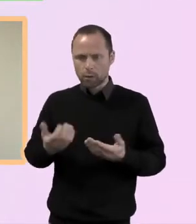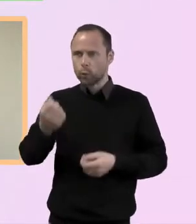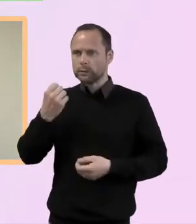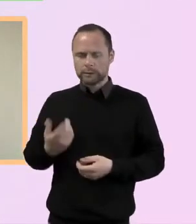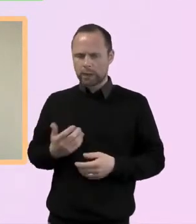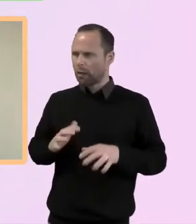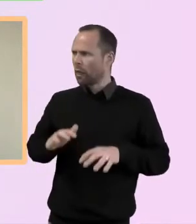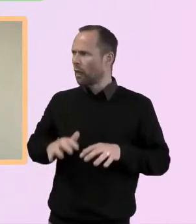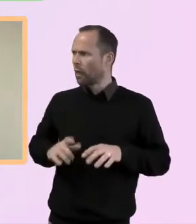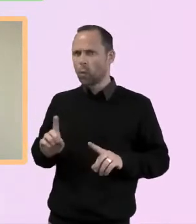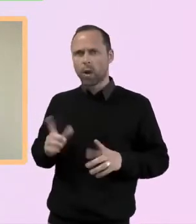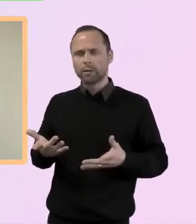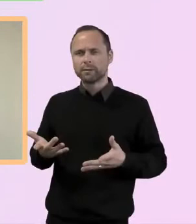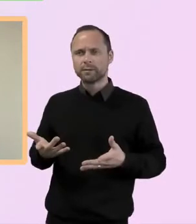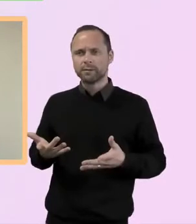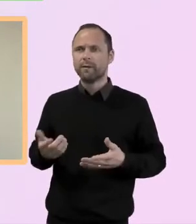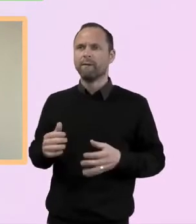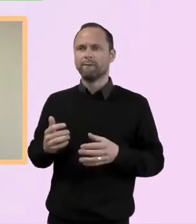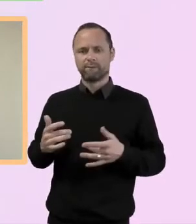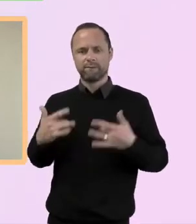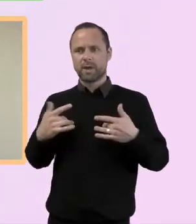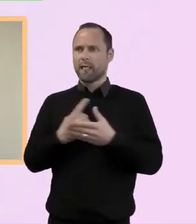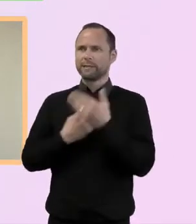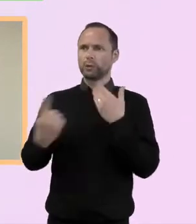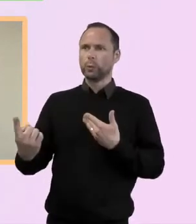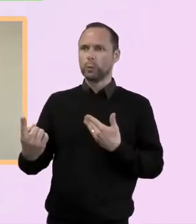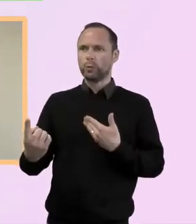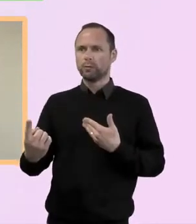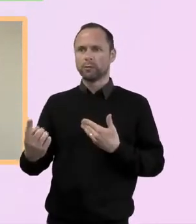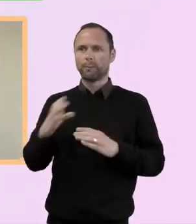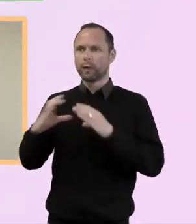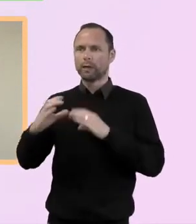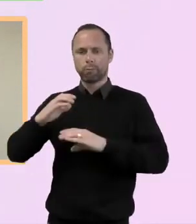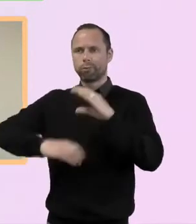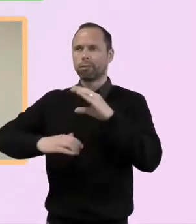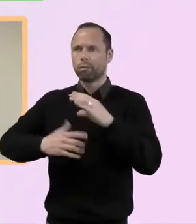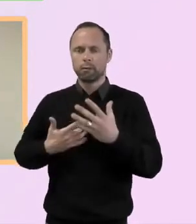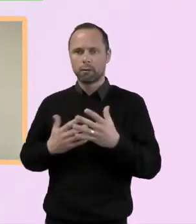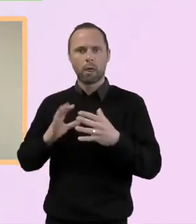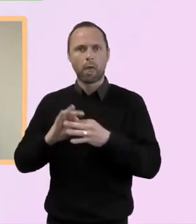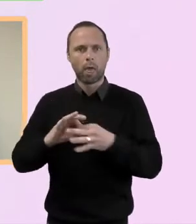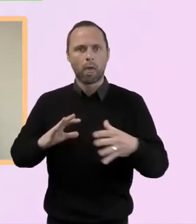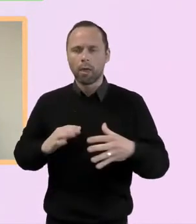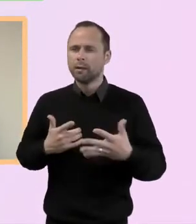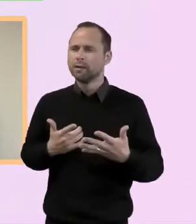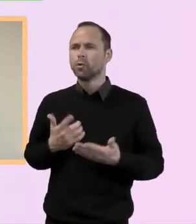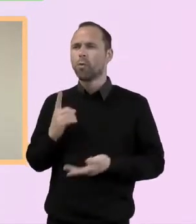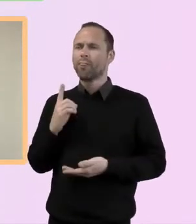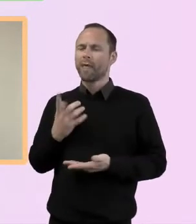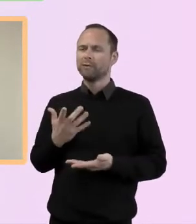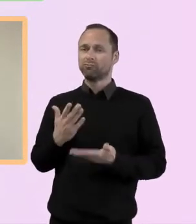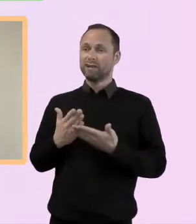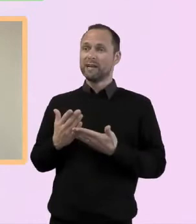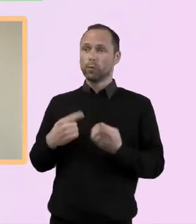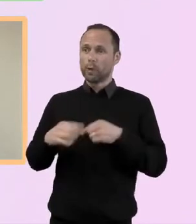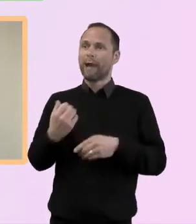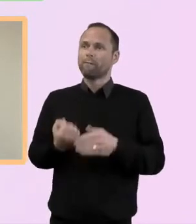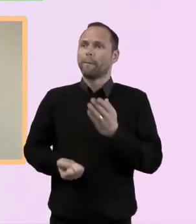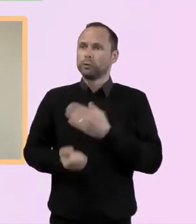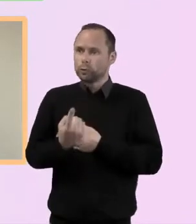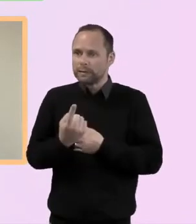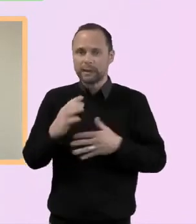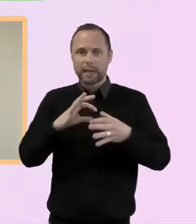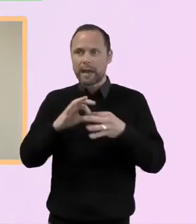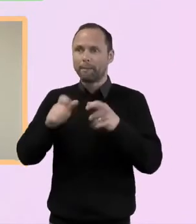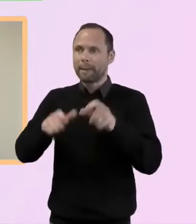digitally excluded in a whole variety of ways. So, you know, so there's opportunities, but it, it, it, it's been a,